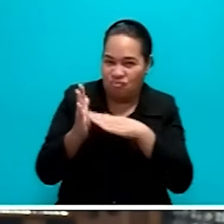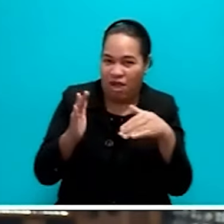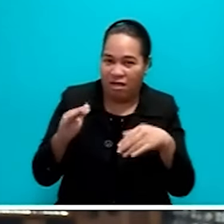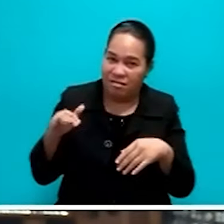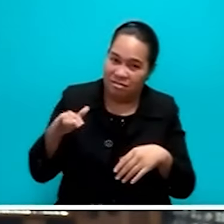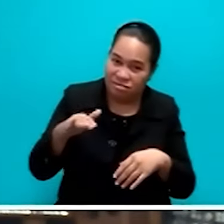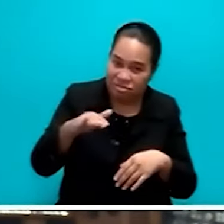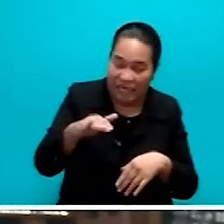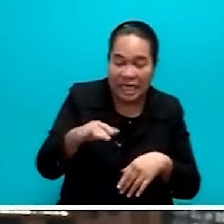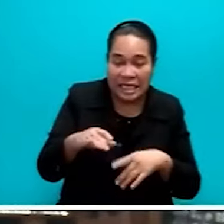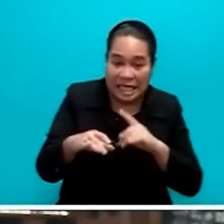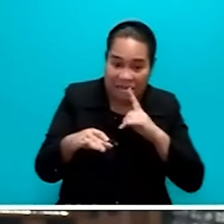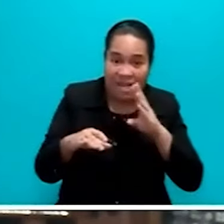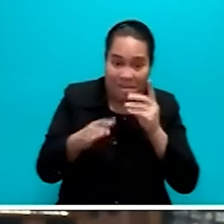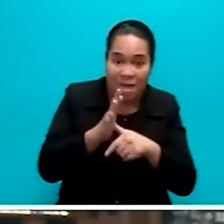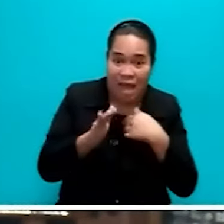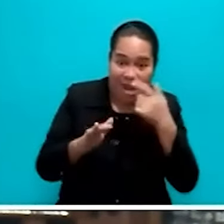building the South